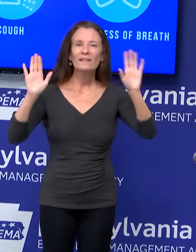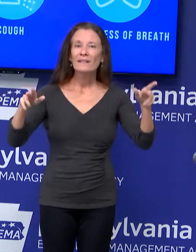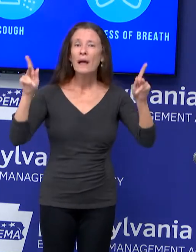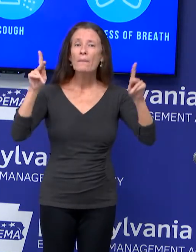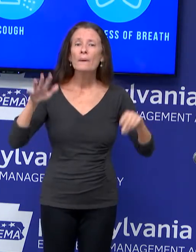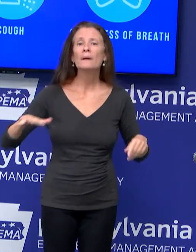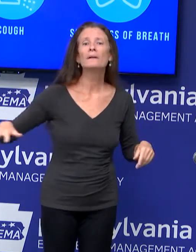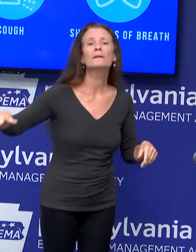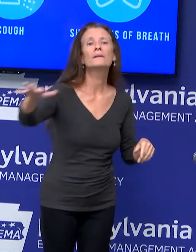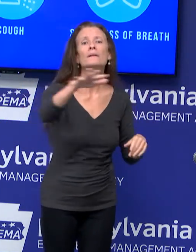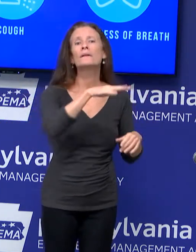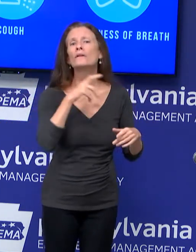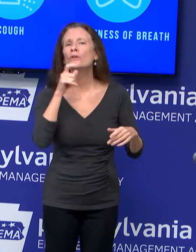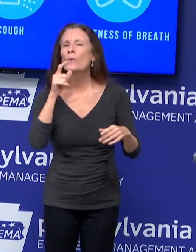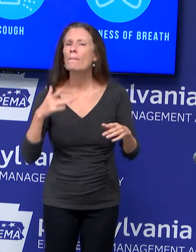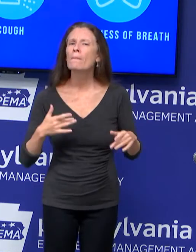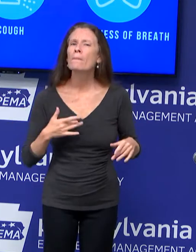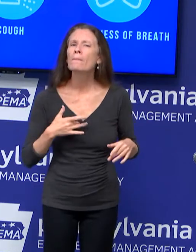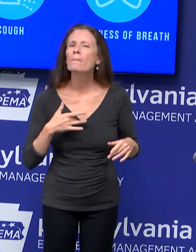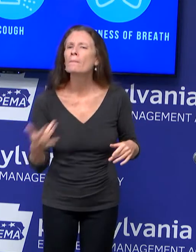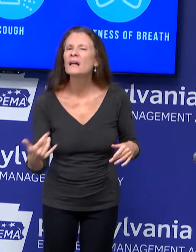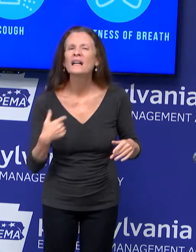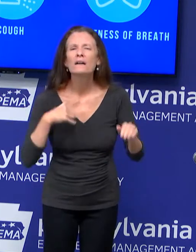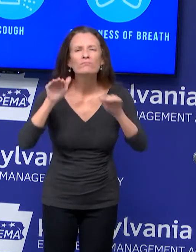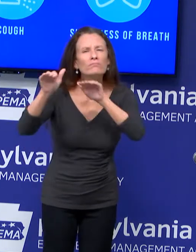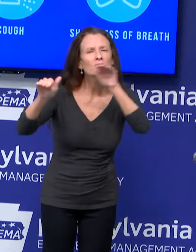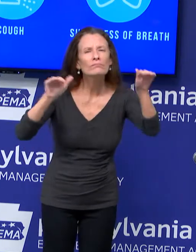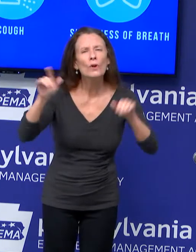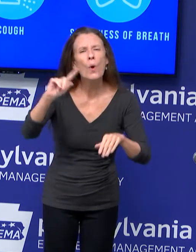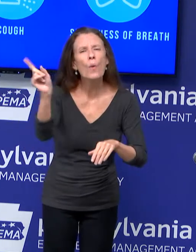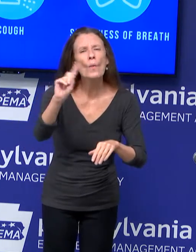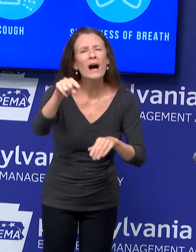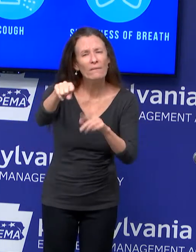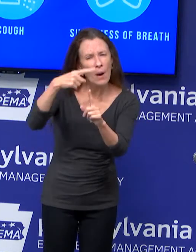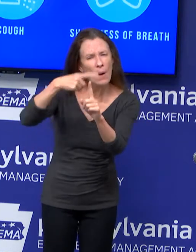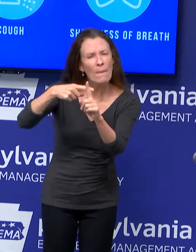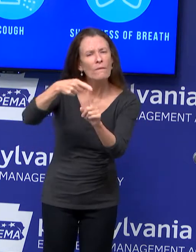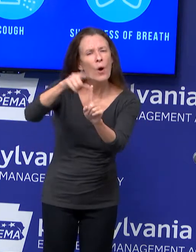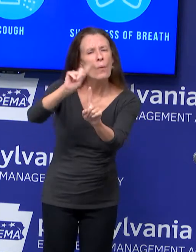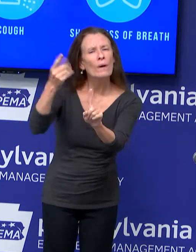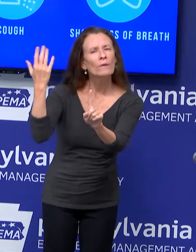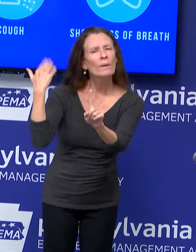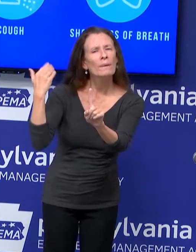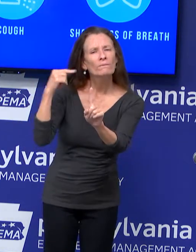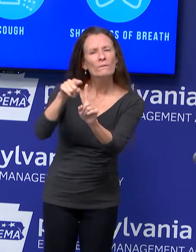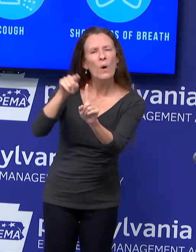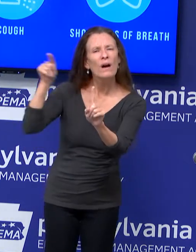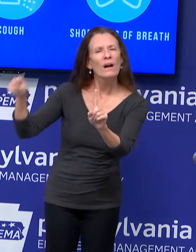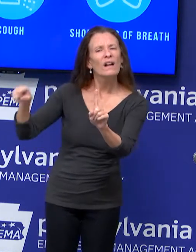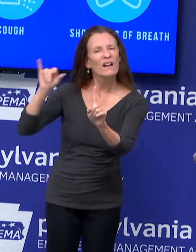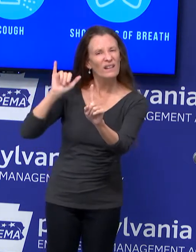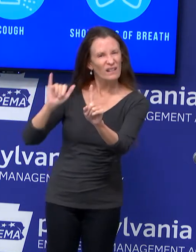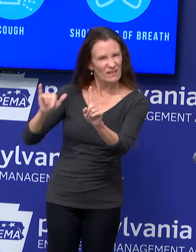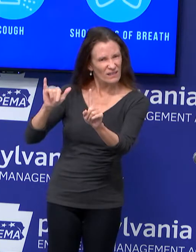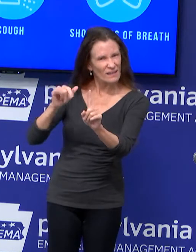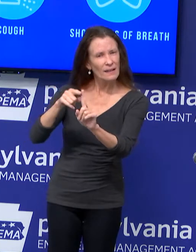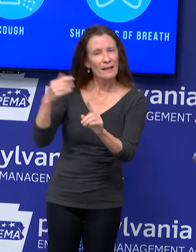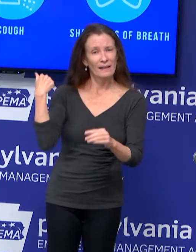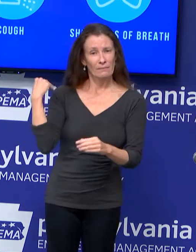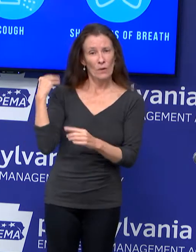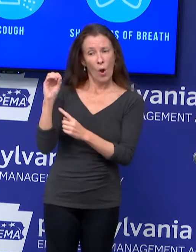to the onset of symptoms. For the week of October 25th through 31st, only 21% of people